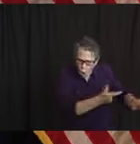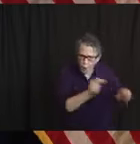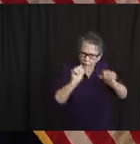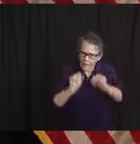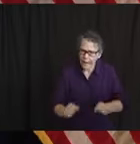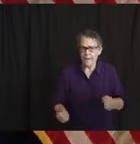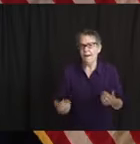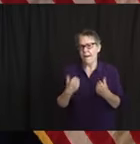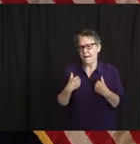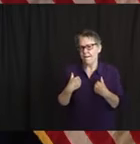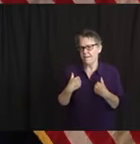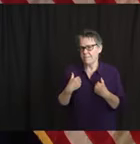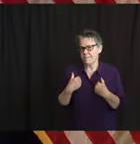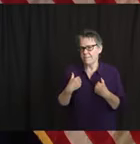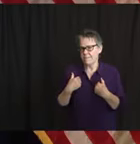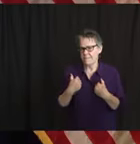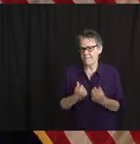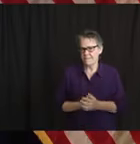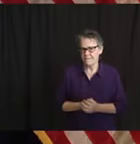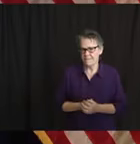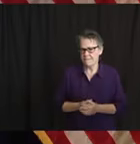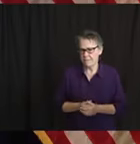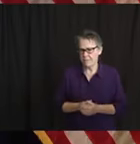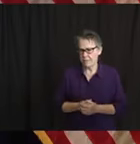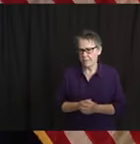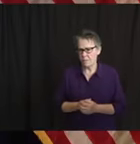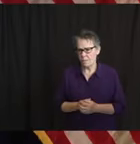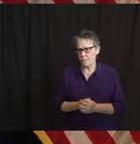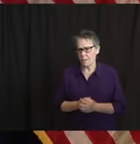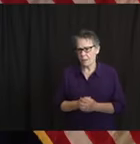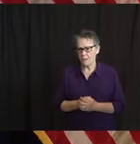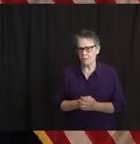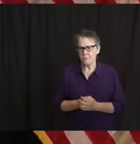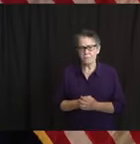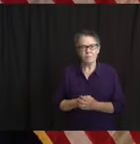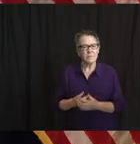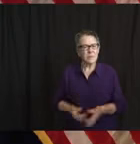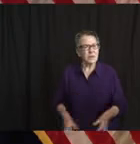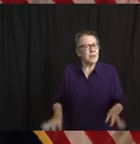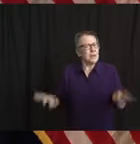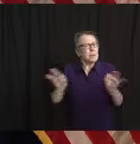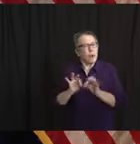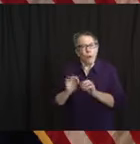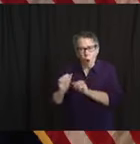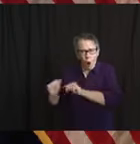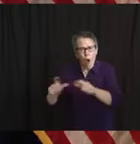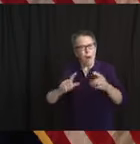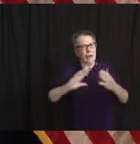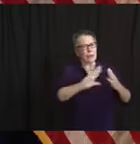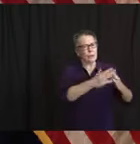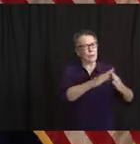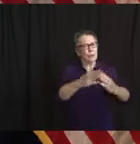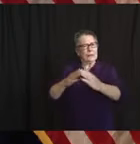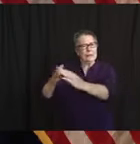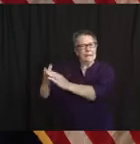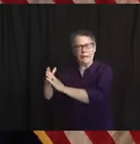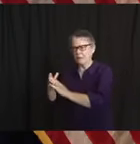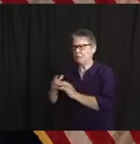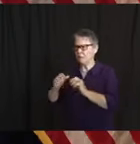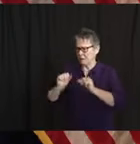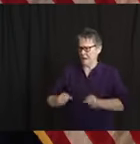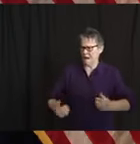that within the state that all communities have their fair shot at this. And that's something that matters a lot to us. Thank you.